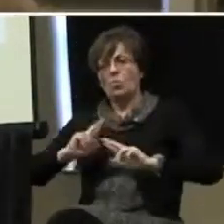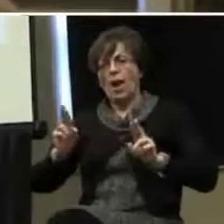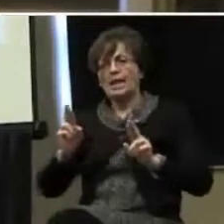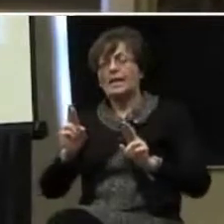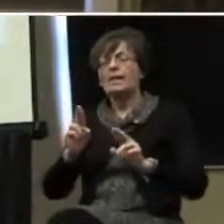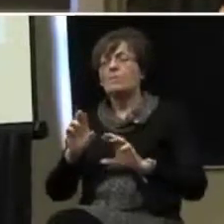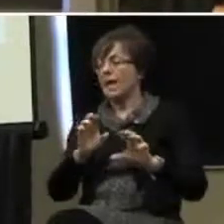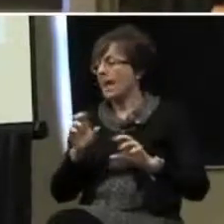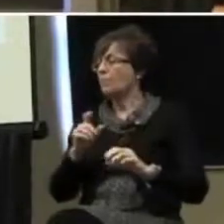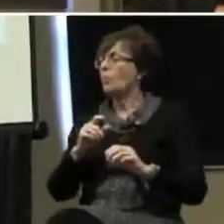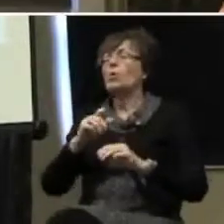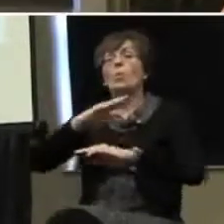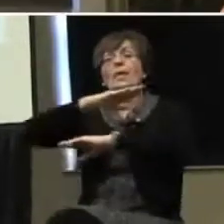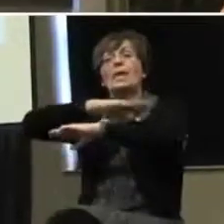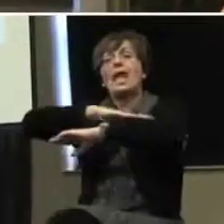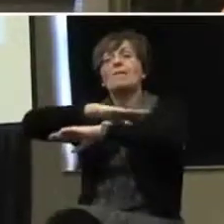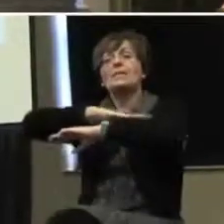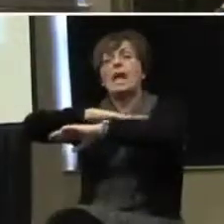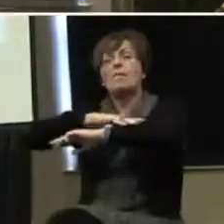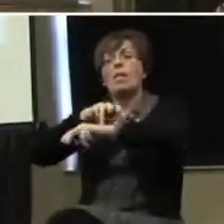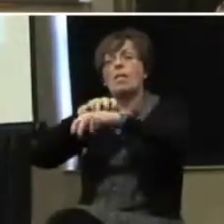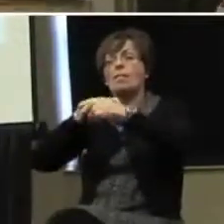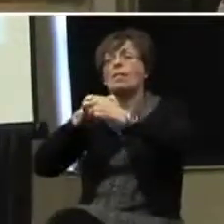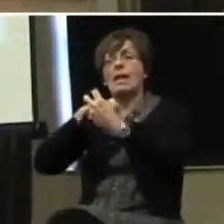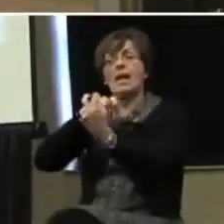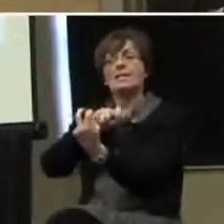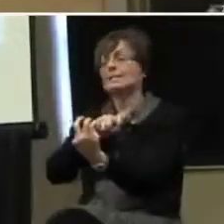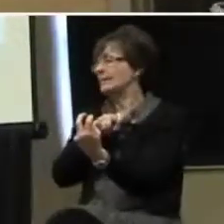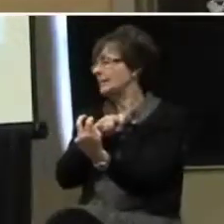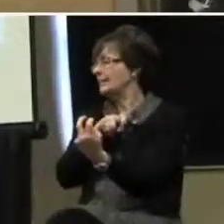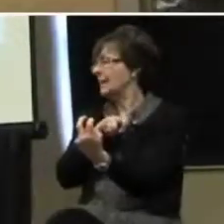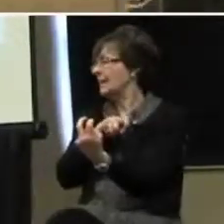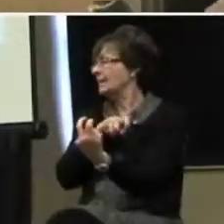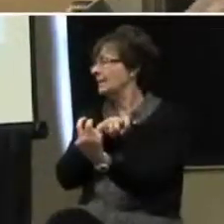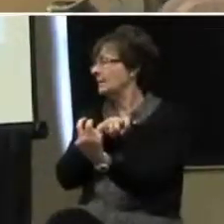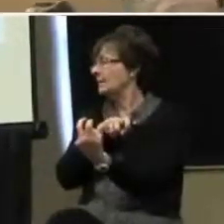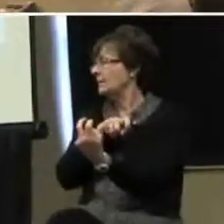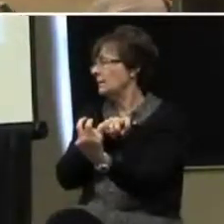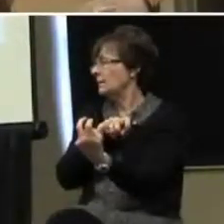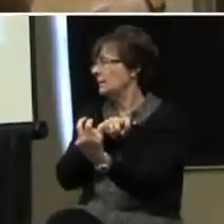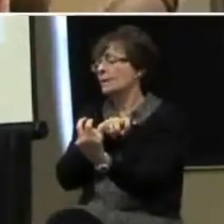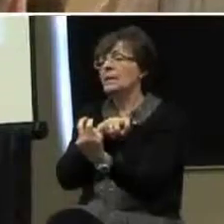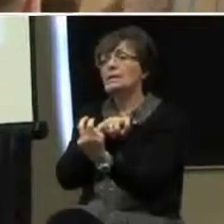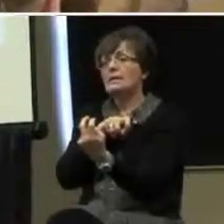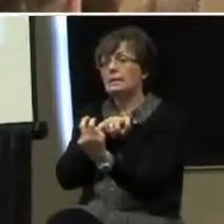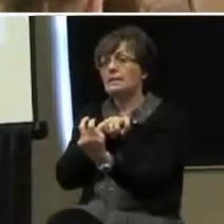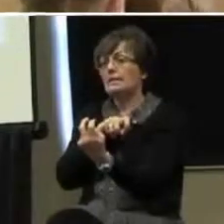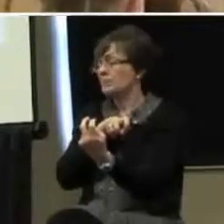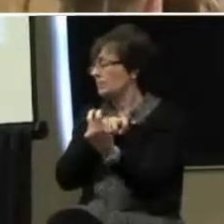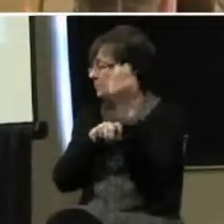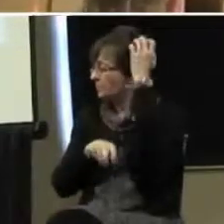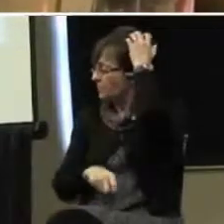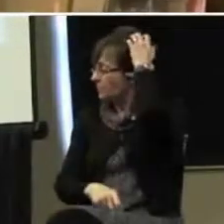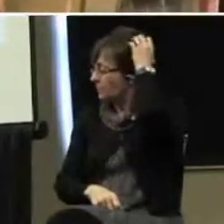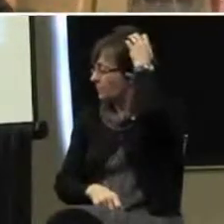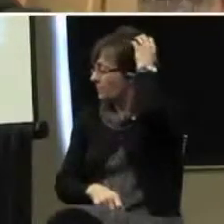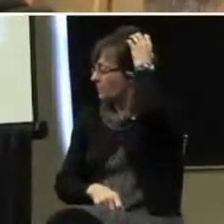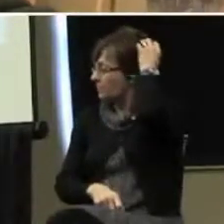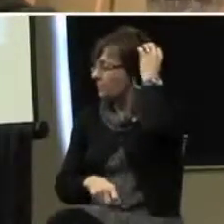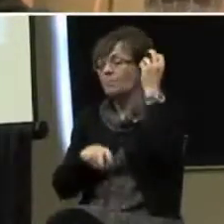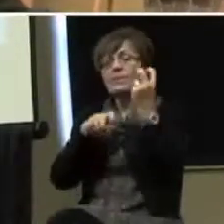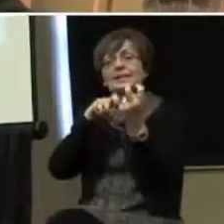use a table. I can sit across from her. We're sitting right in the light. I'm sorry. back. I can sit across from her,